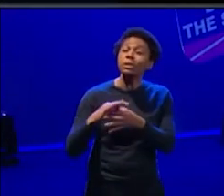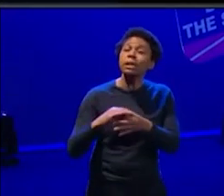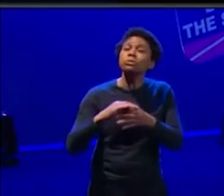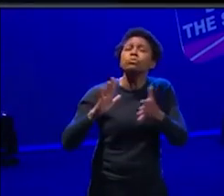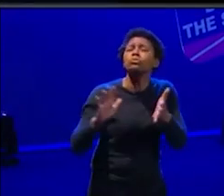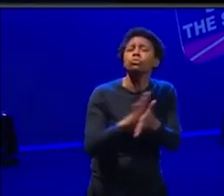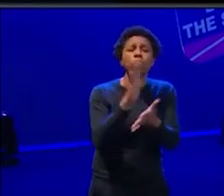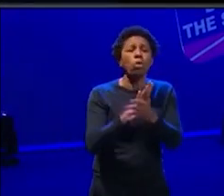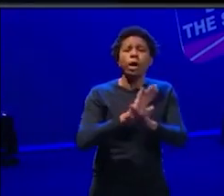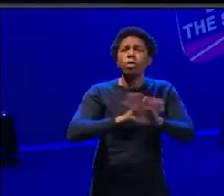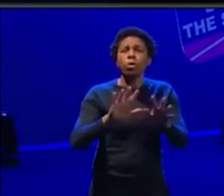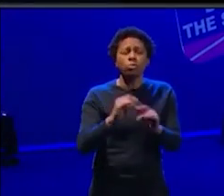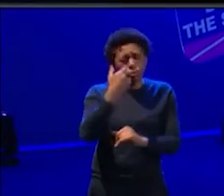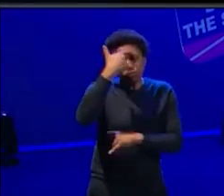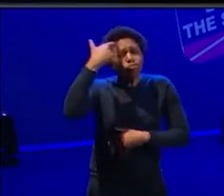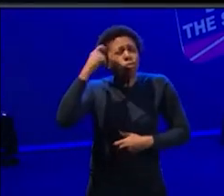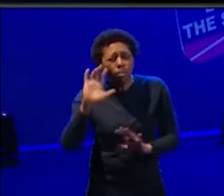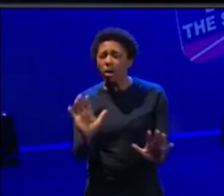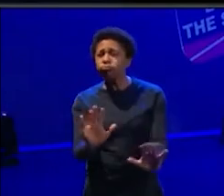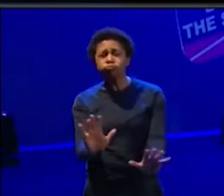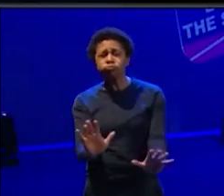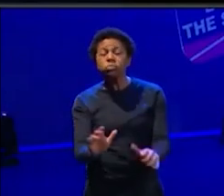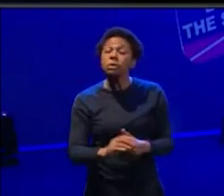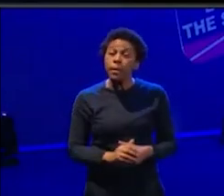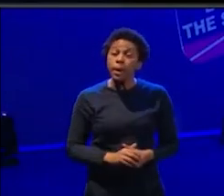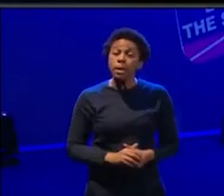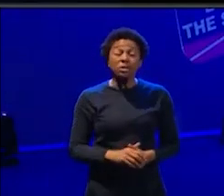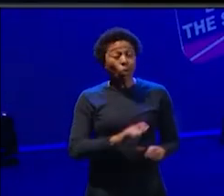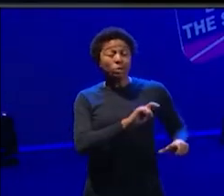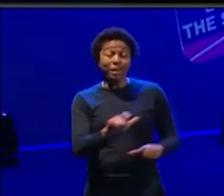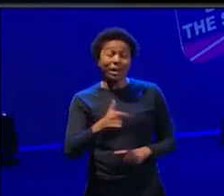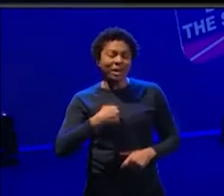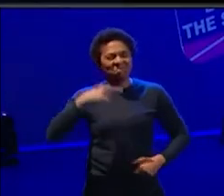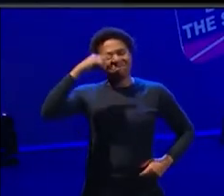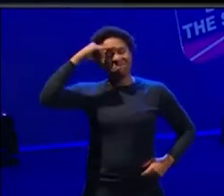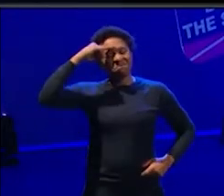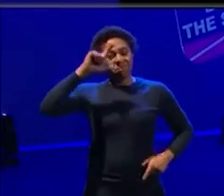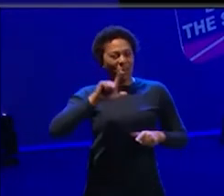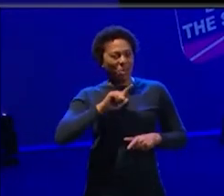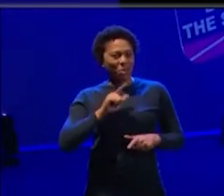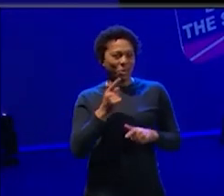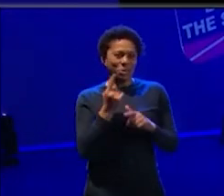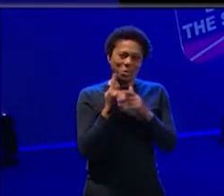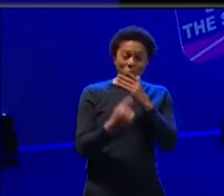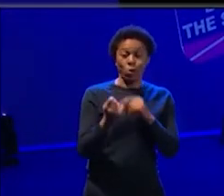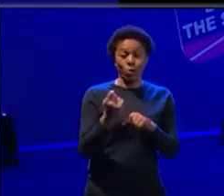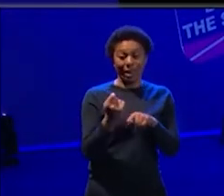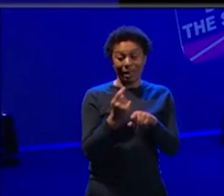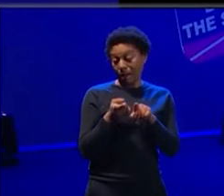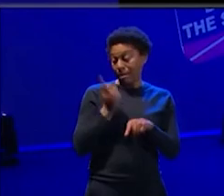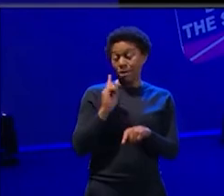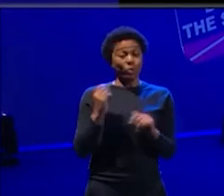trauma was something that was so special that, um, it still sits with me because it was only a week ago that it ended. Um,